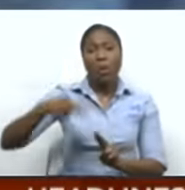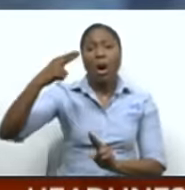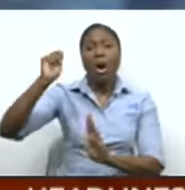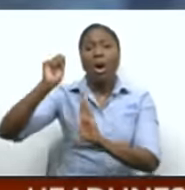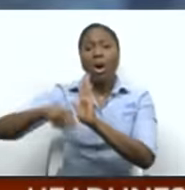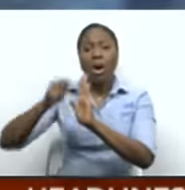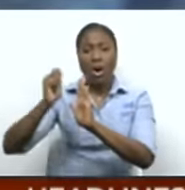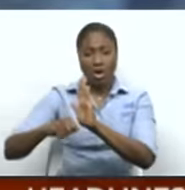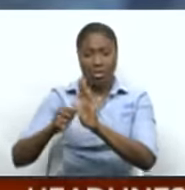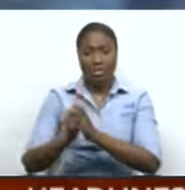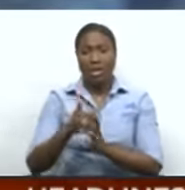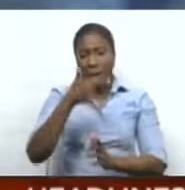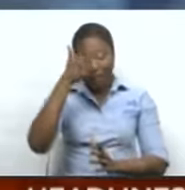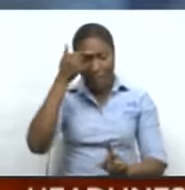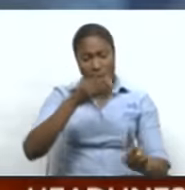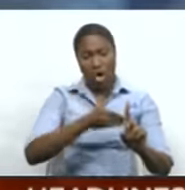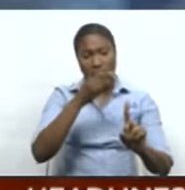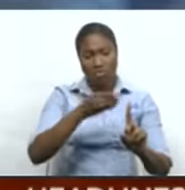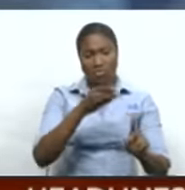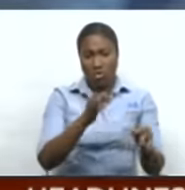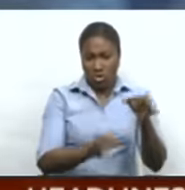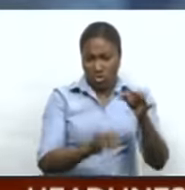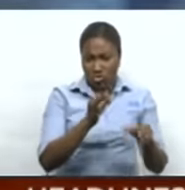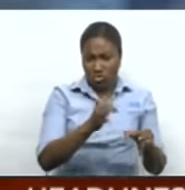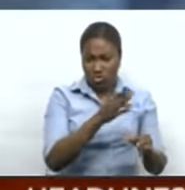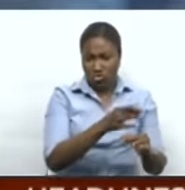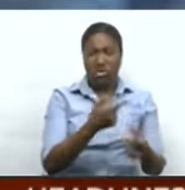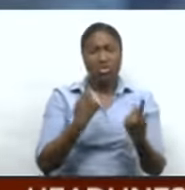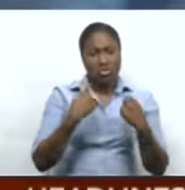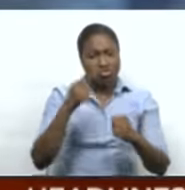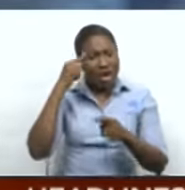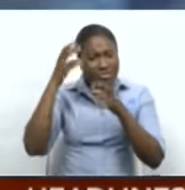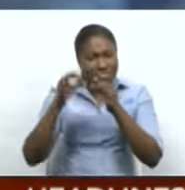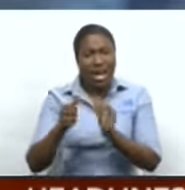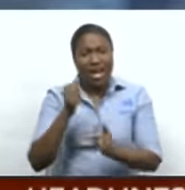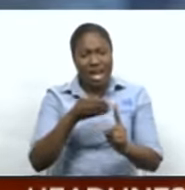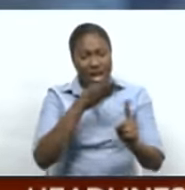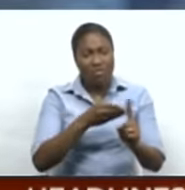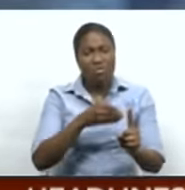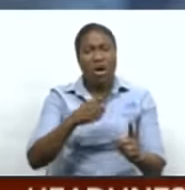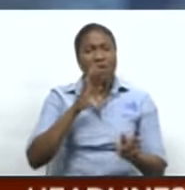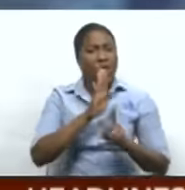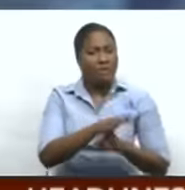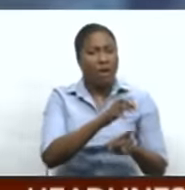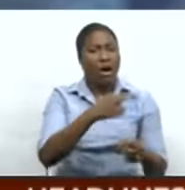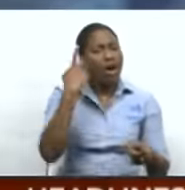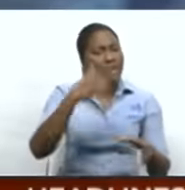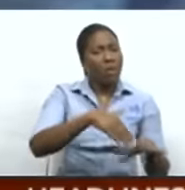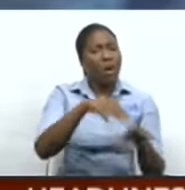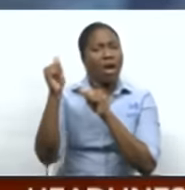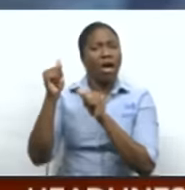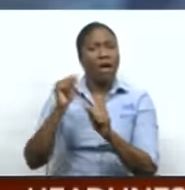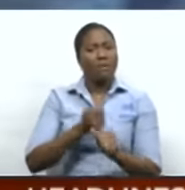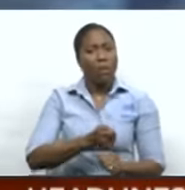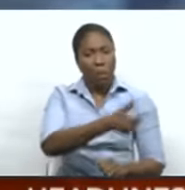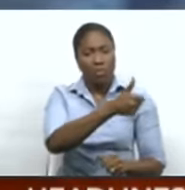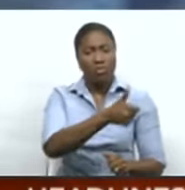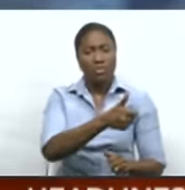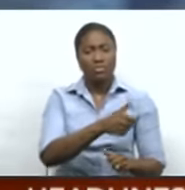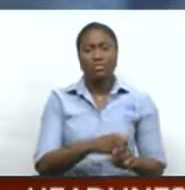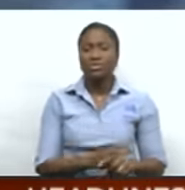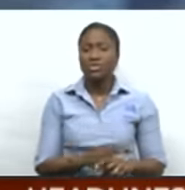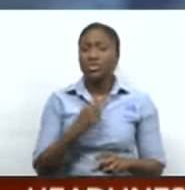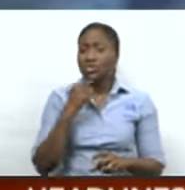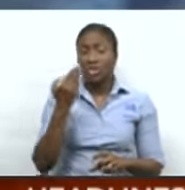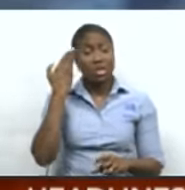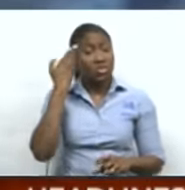Magistrate Marcia Es sees a matter. Senior Counsel Ramesh Lawrence Maharaj, who led her winning legal team, said he didn't know if the state